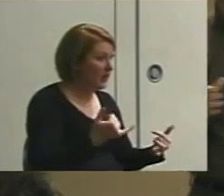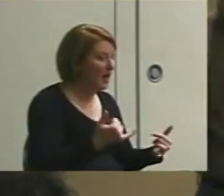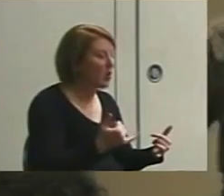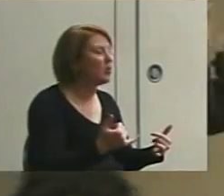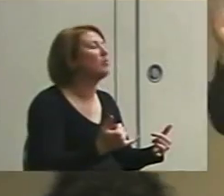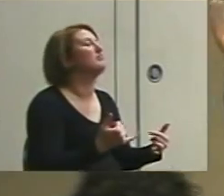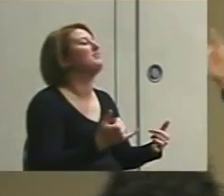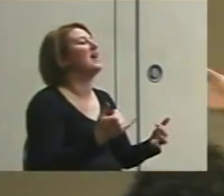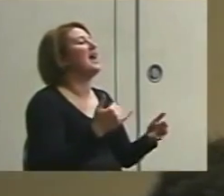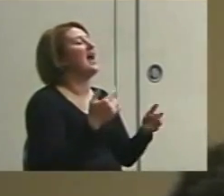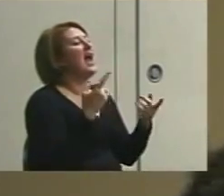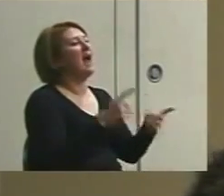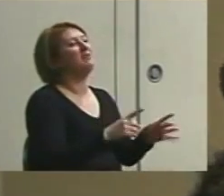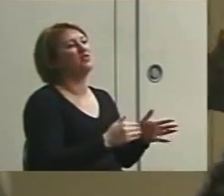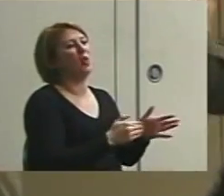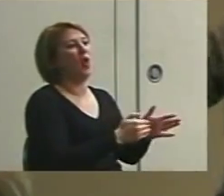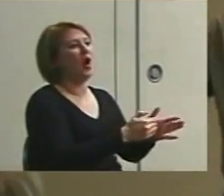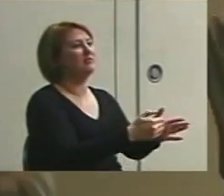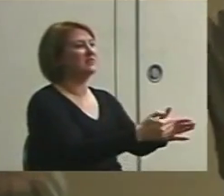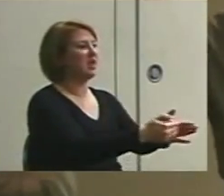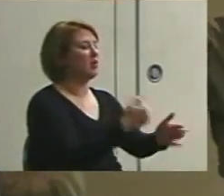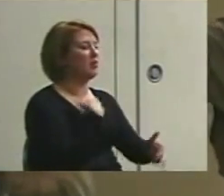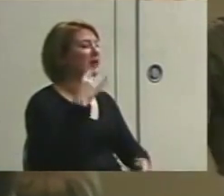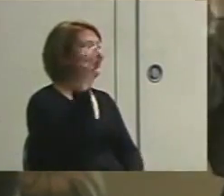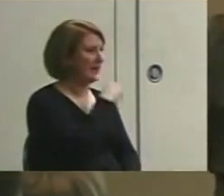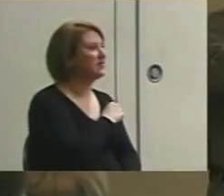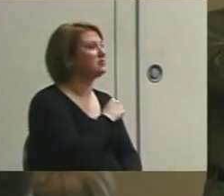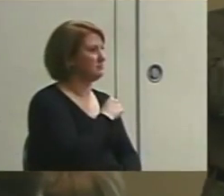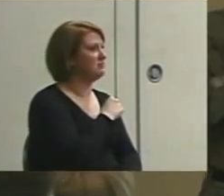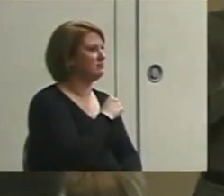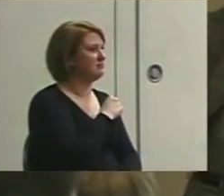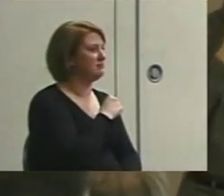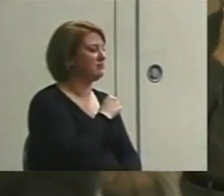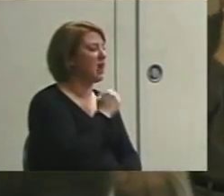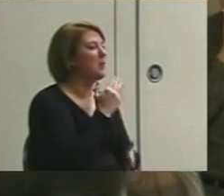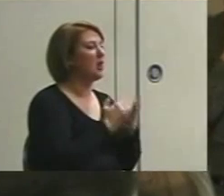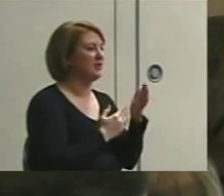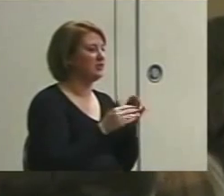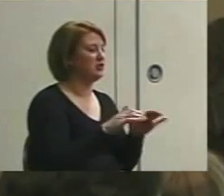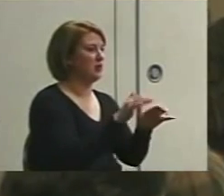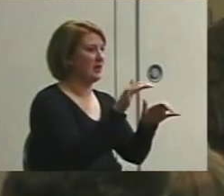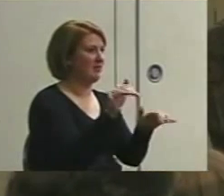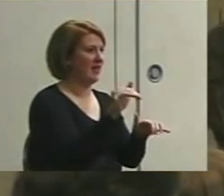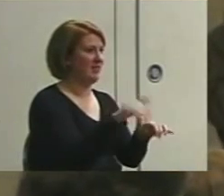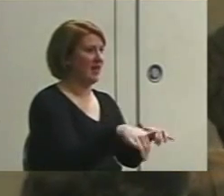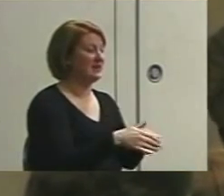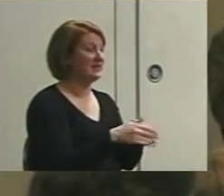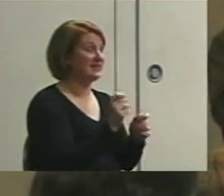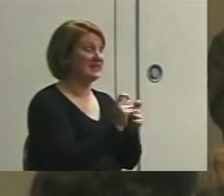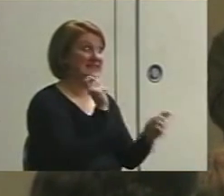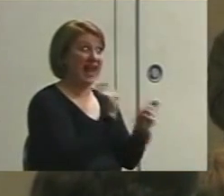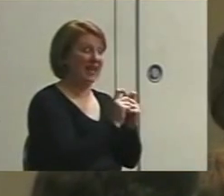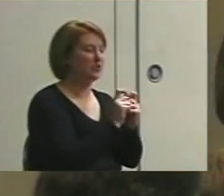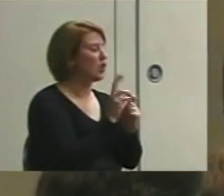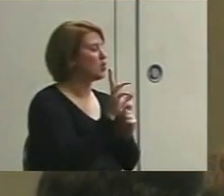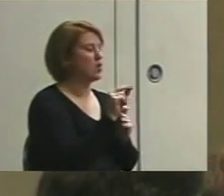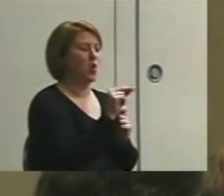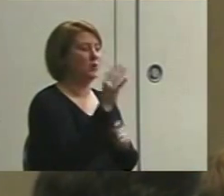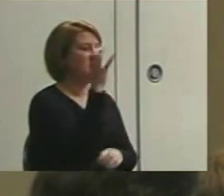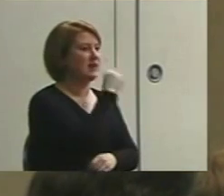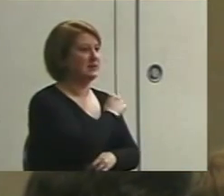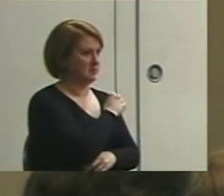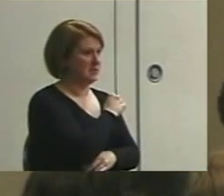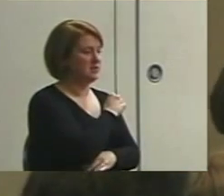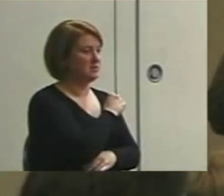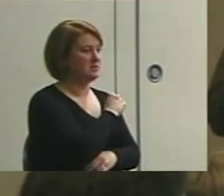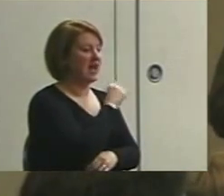happens so often that we do catch a pretty good piece of it doing it that way. Is it exact? No, it's an estimate. An